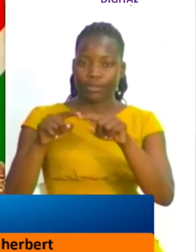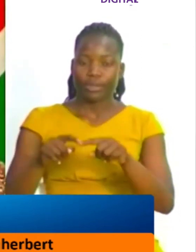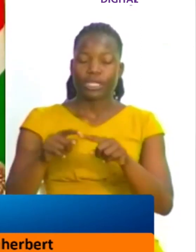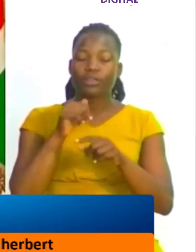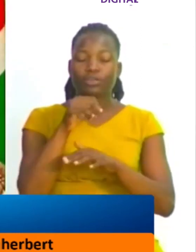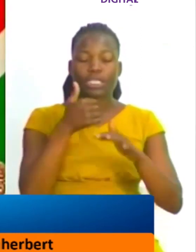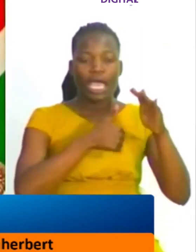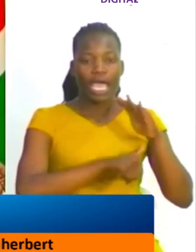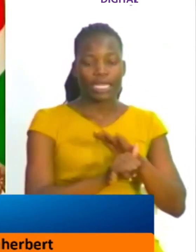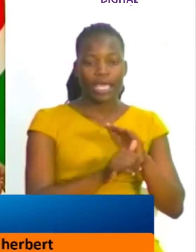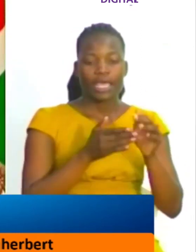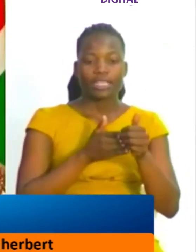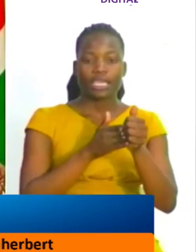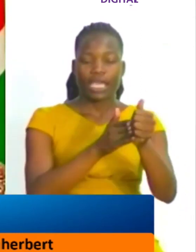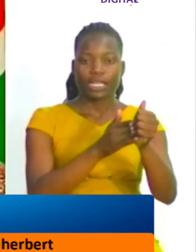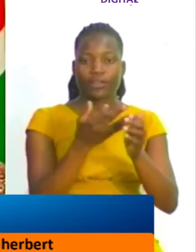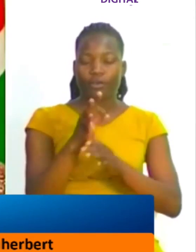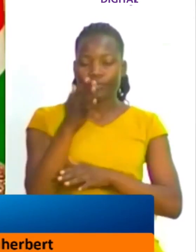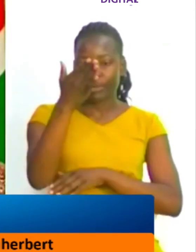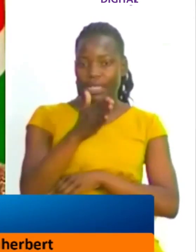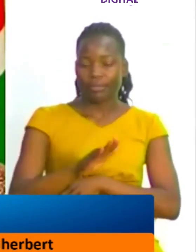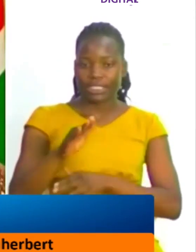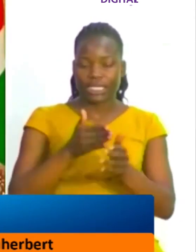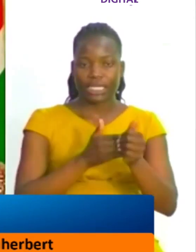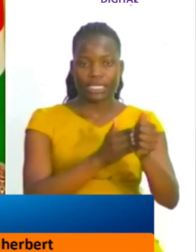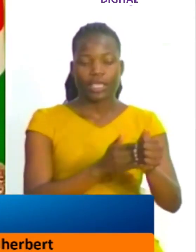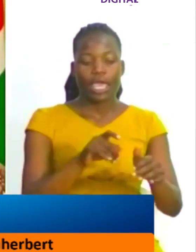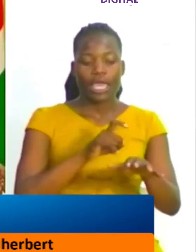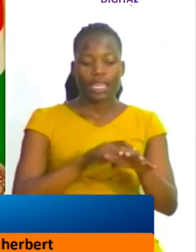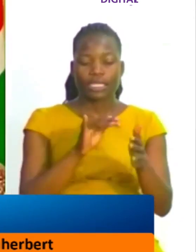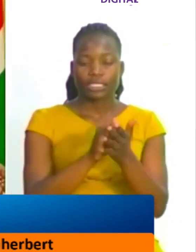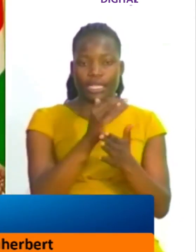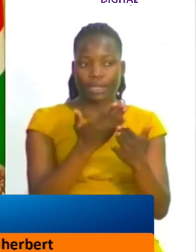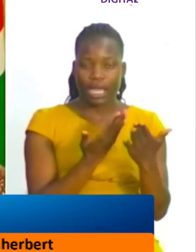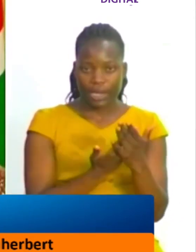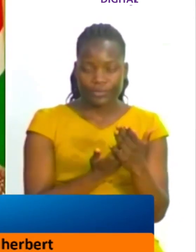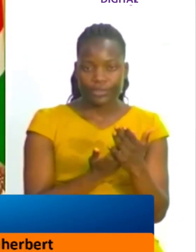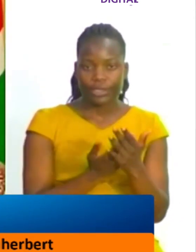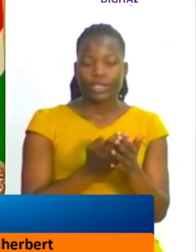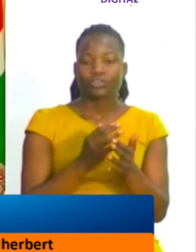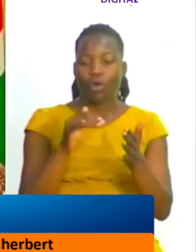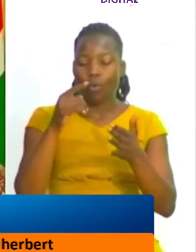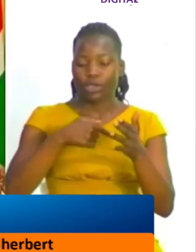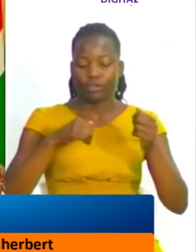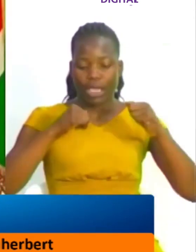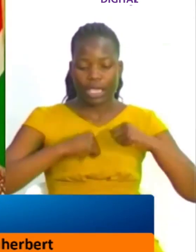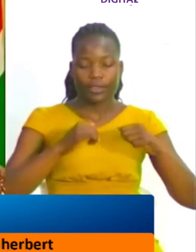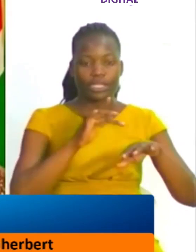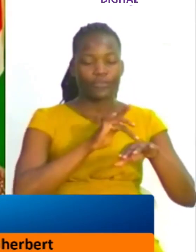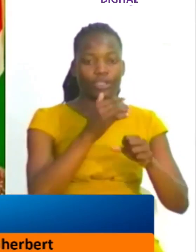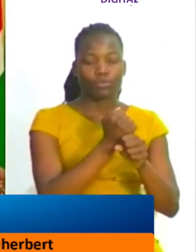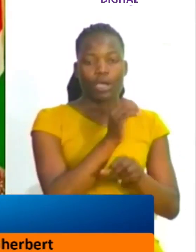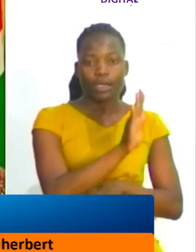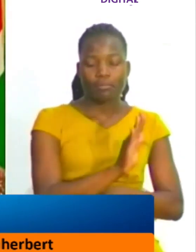the guidance of the parliamentary leadership and when that time comes if whatever will be agreed on will affect their work